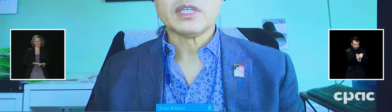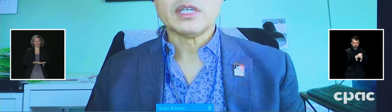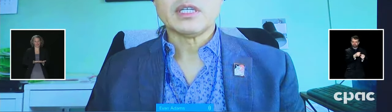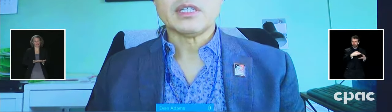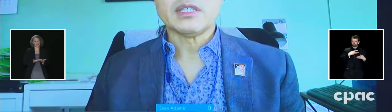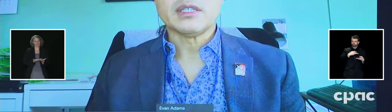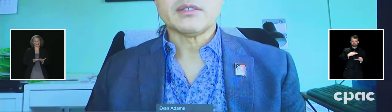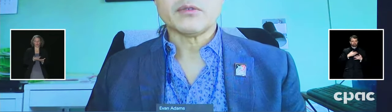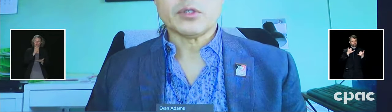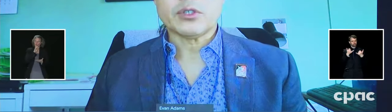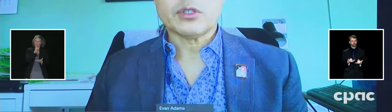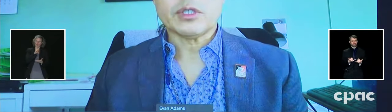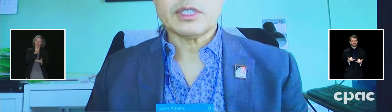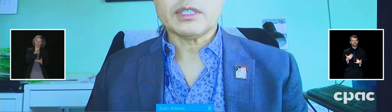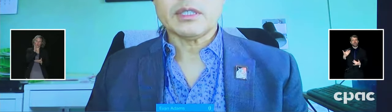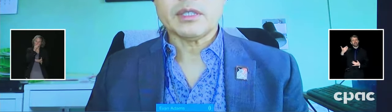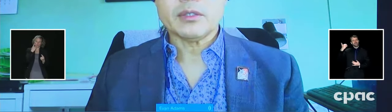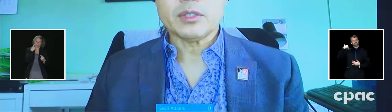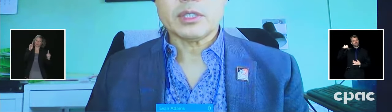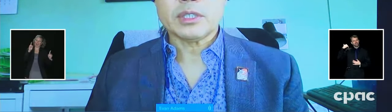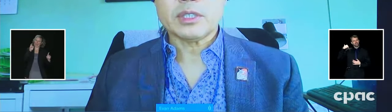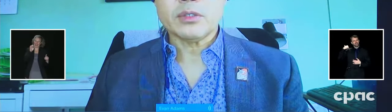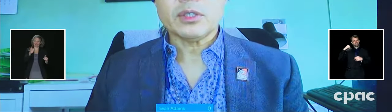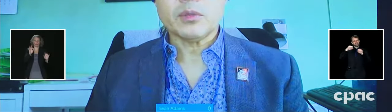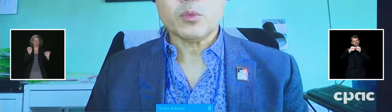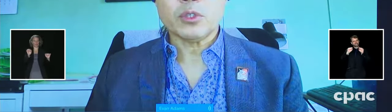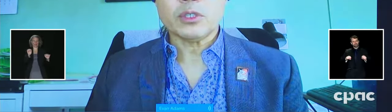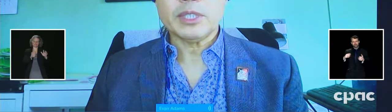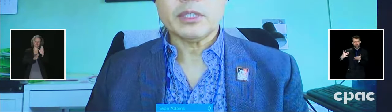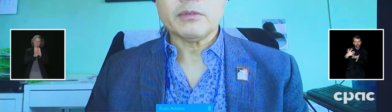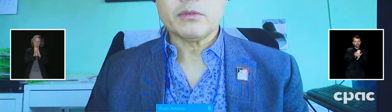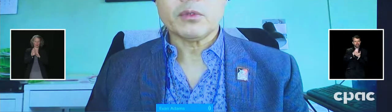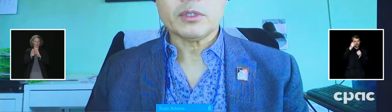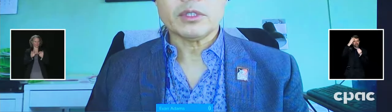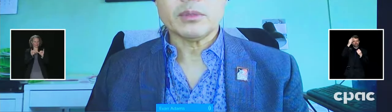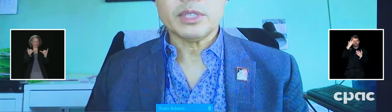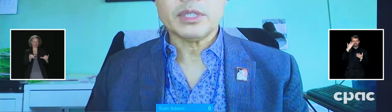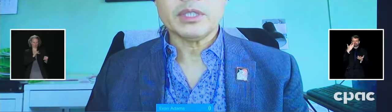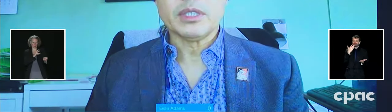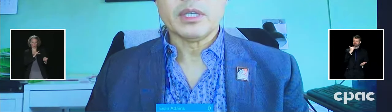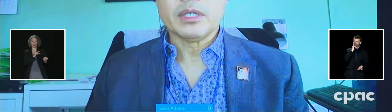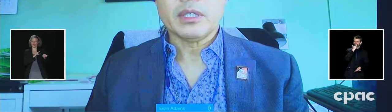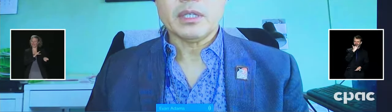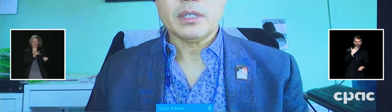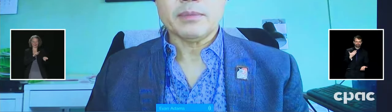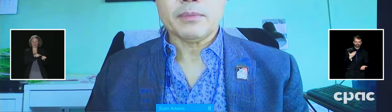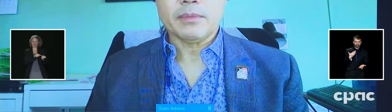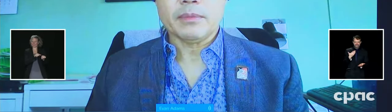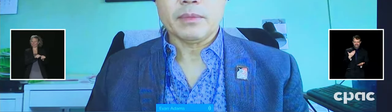for sure. Dr. there's still some work to be done for it to be